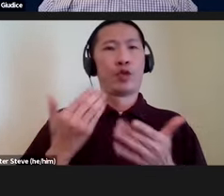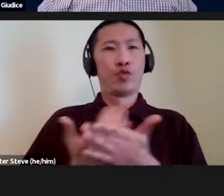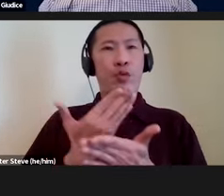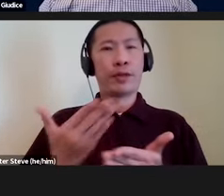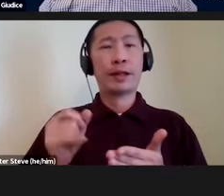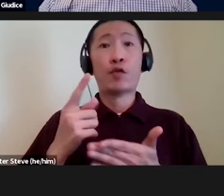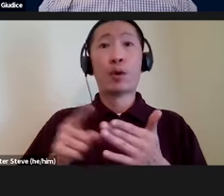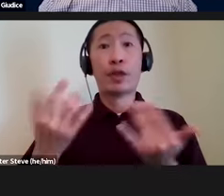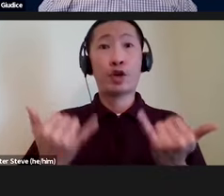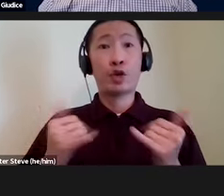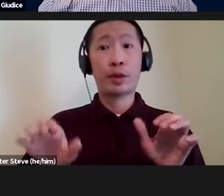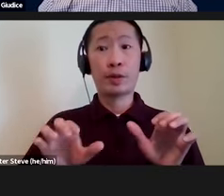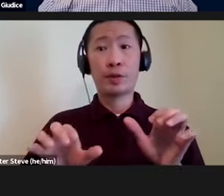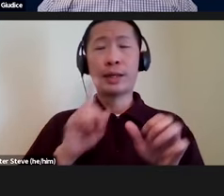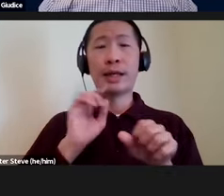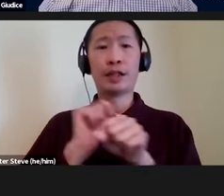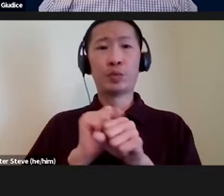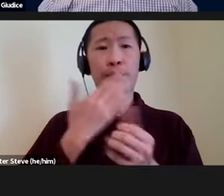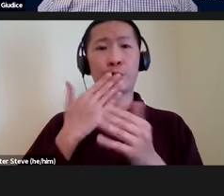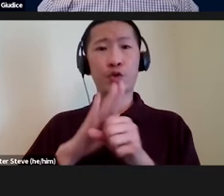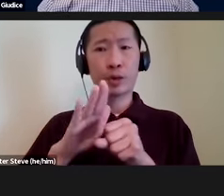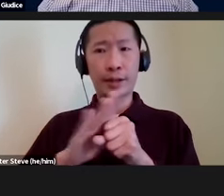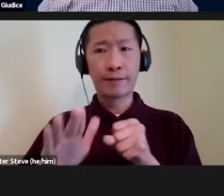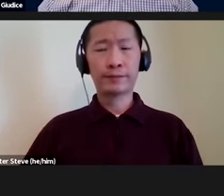they're currently doing is working good enough.